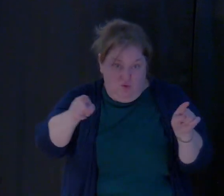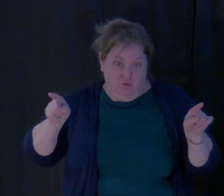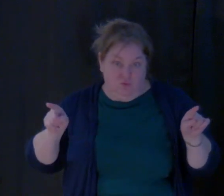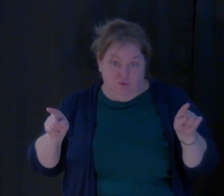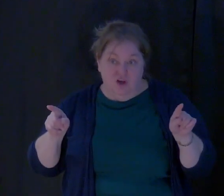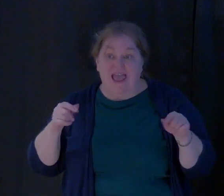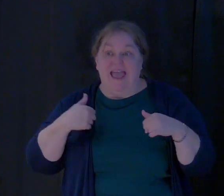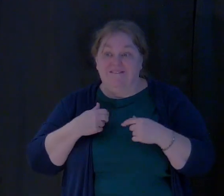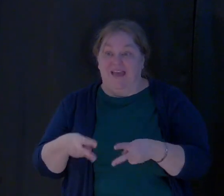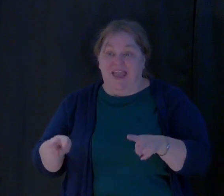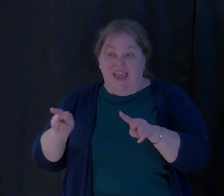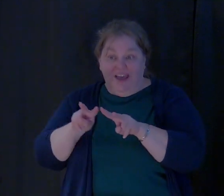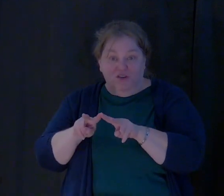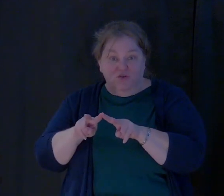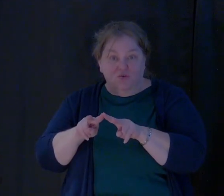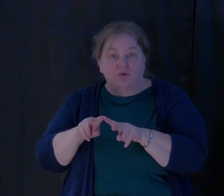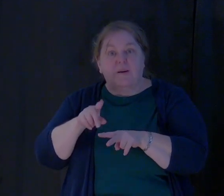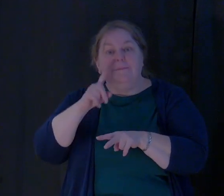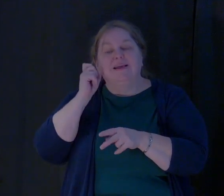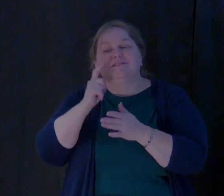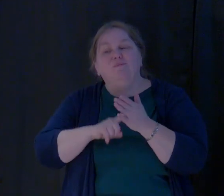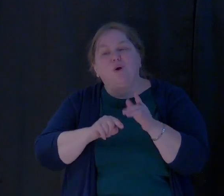of what we can become.